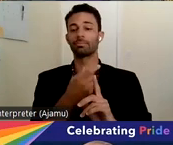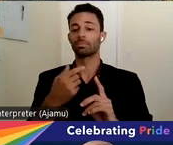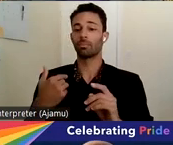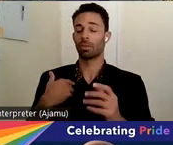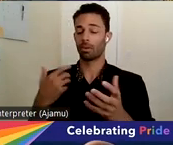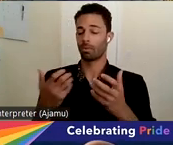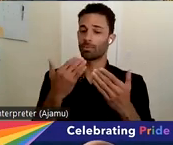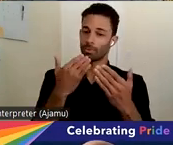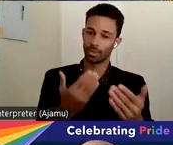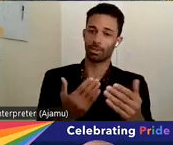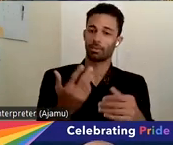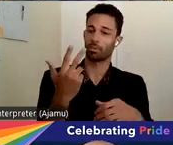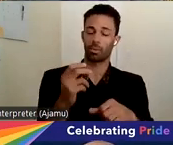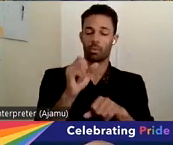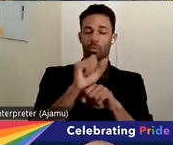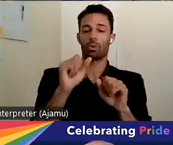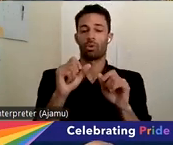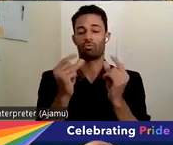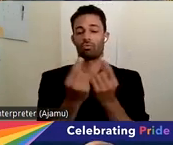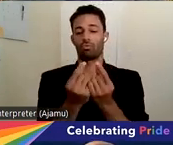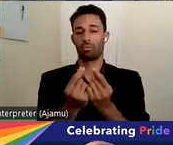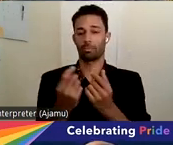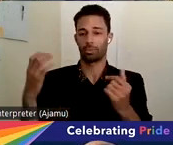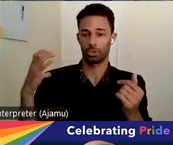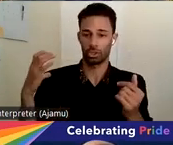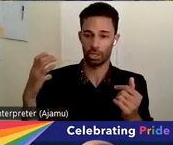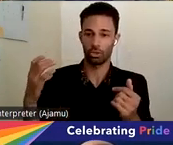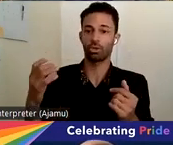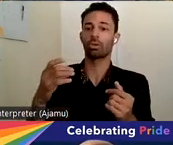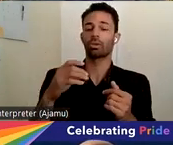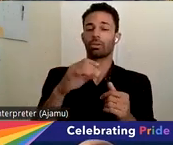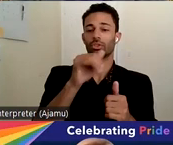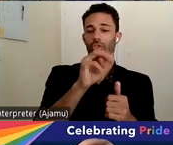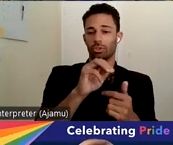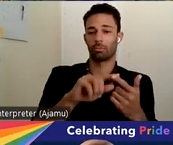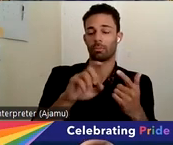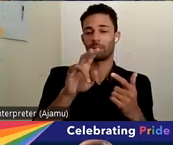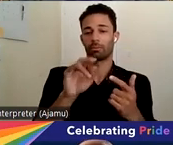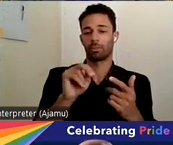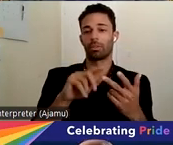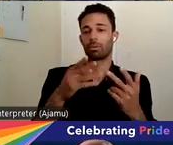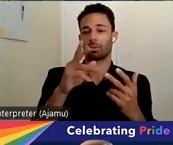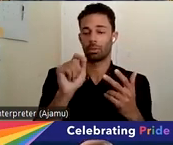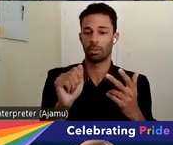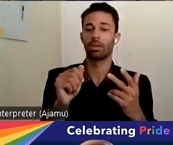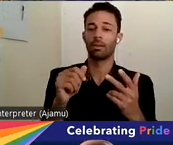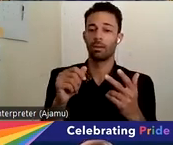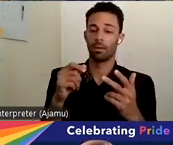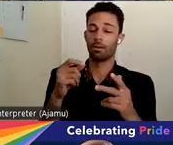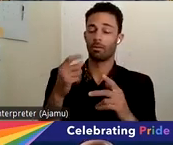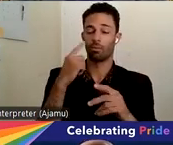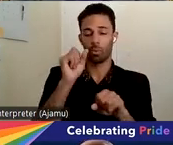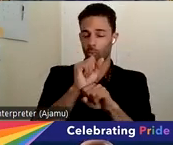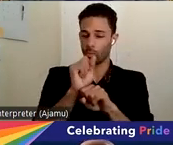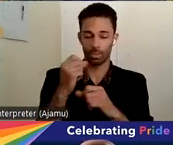group coach, our three work group chairs, Jim, Vivian, and Bertha for the work that's been happening since our last meeting, and